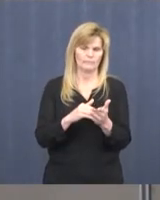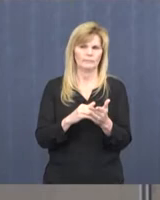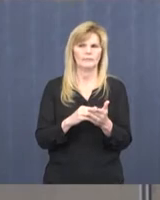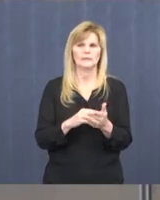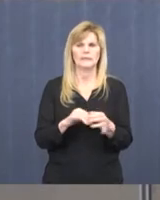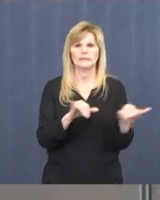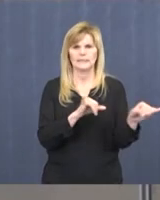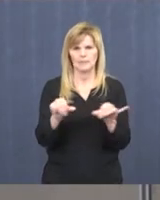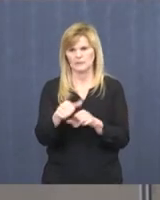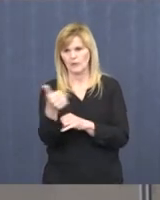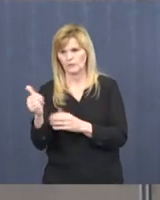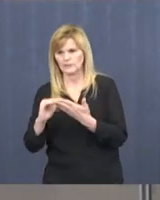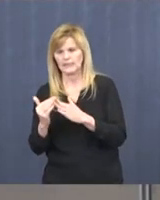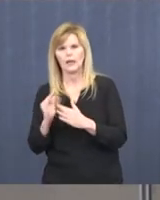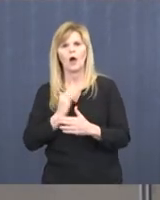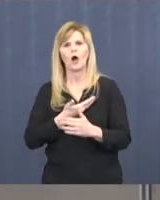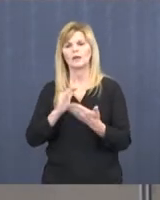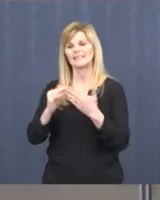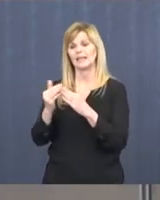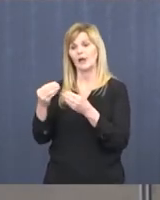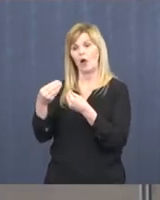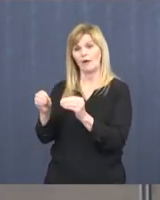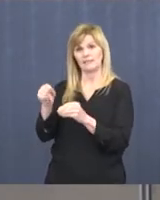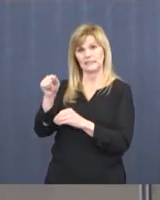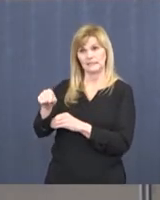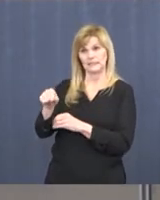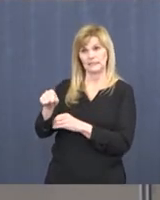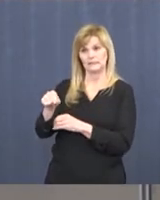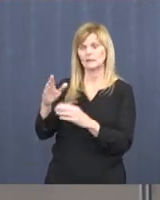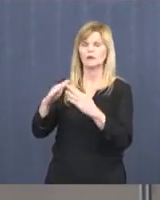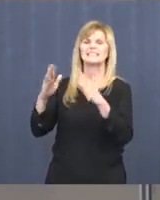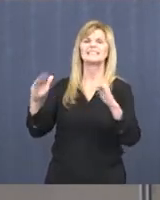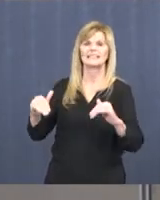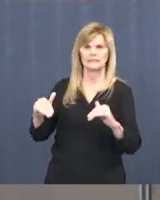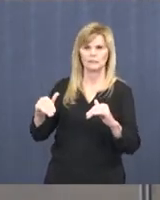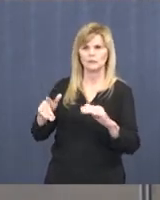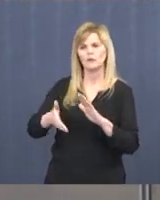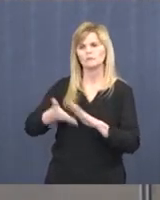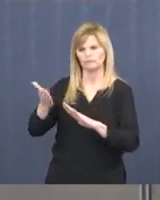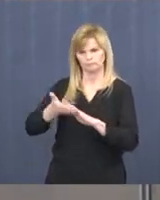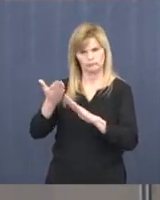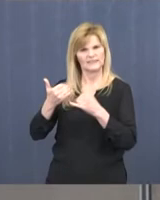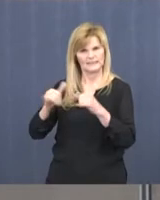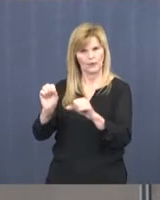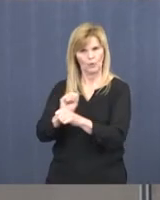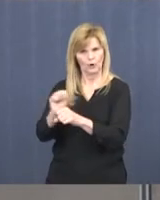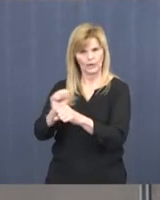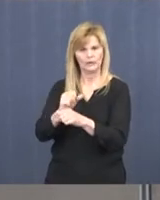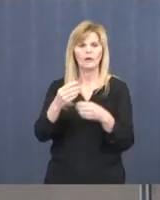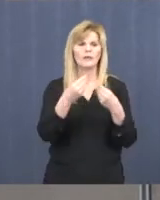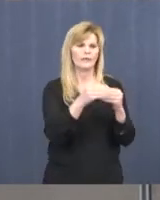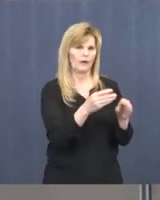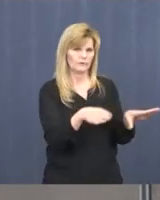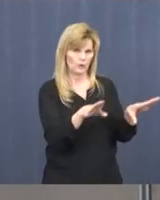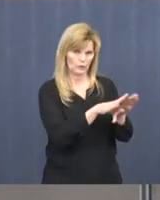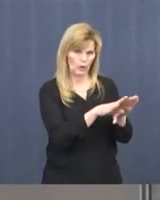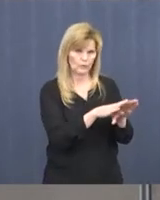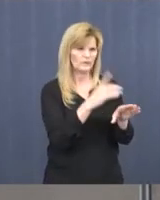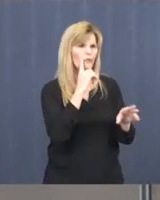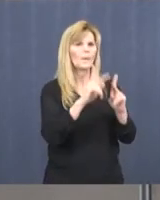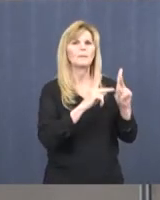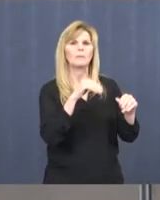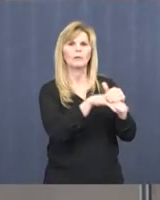city offices are, sorry, systems remain operational. Our offices still are closed to the public.